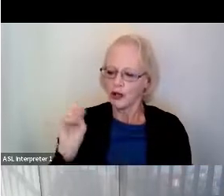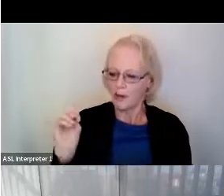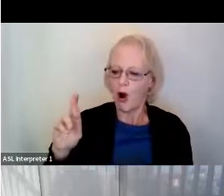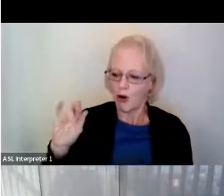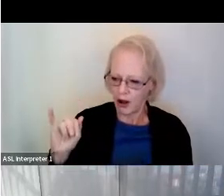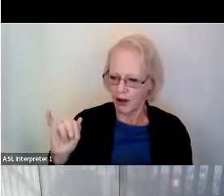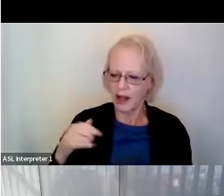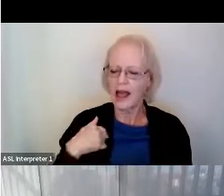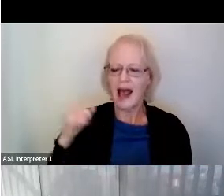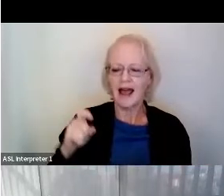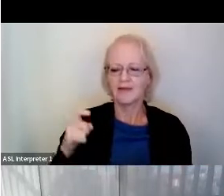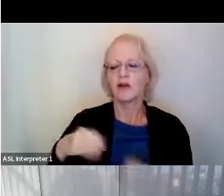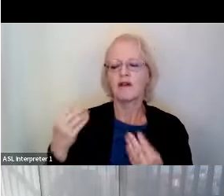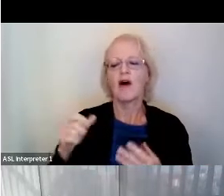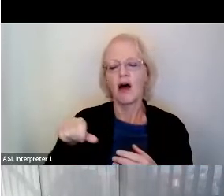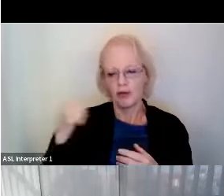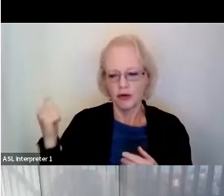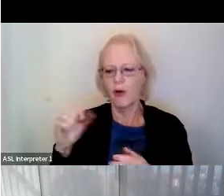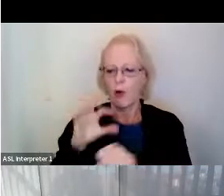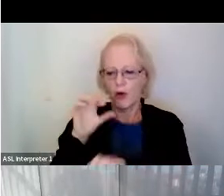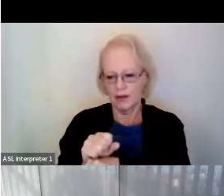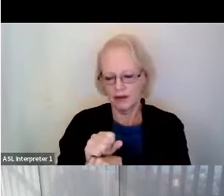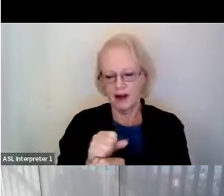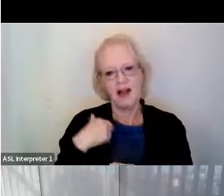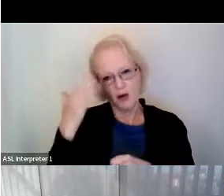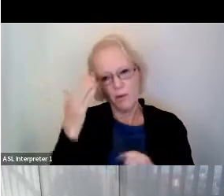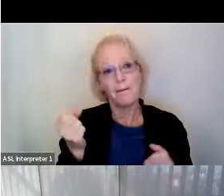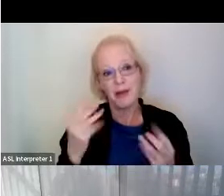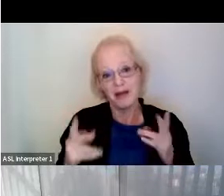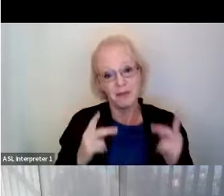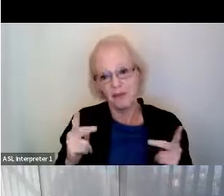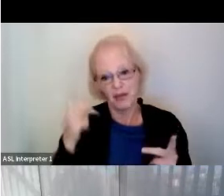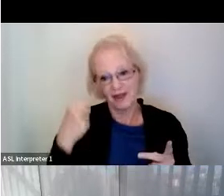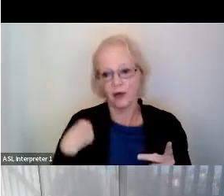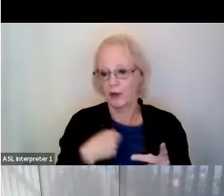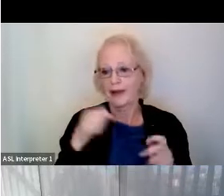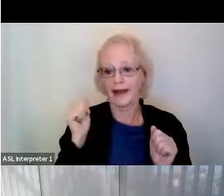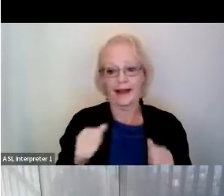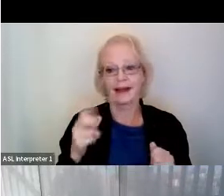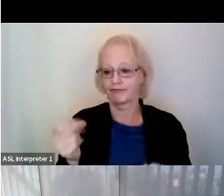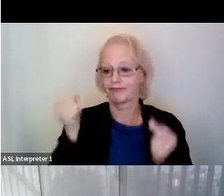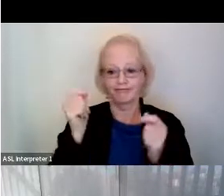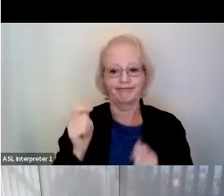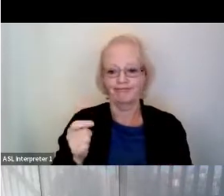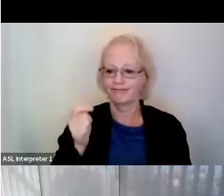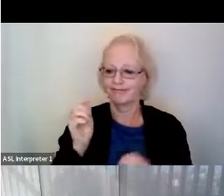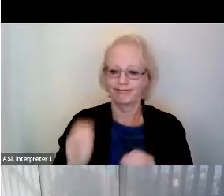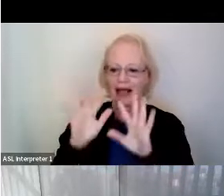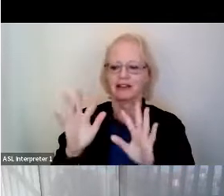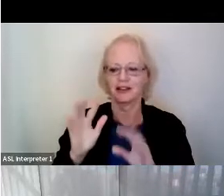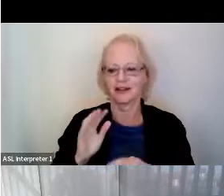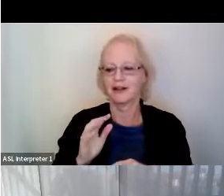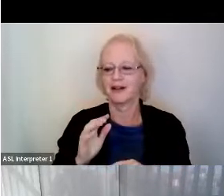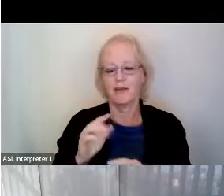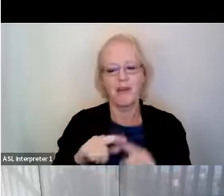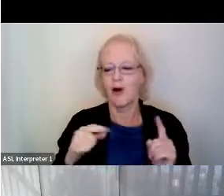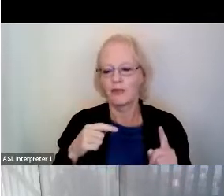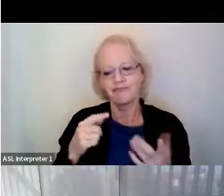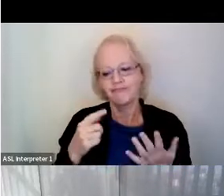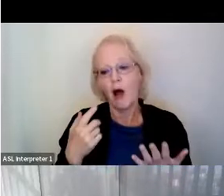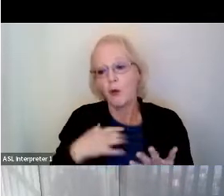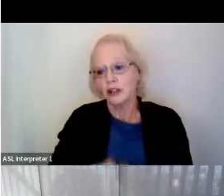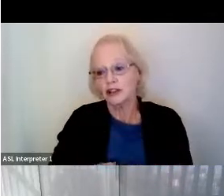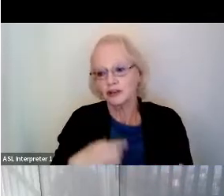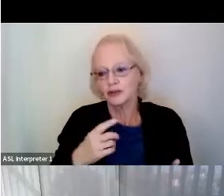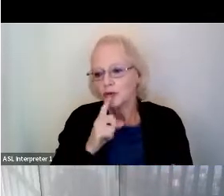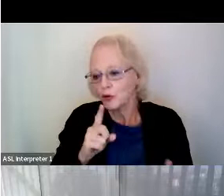have to give you another disappointment. I know many people think we do miracles here at UCSF. I wish that was true. But unfortunately, we are just